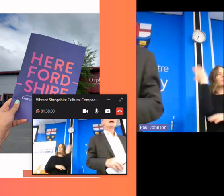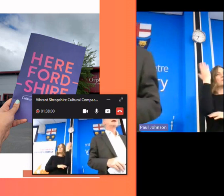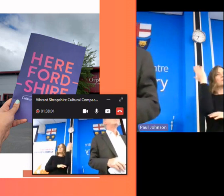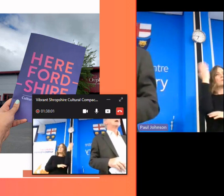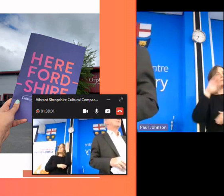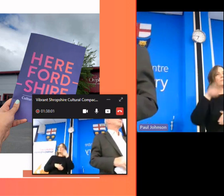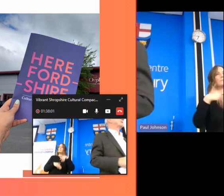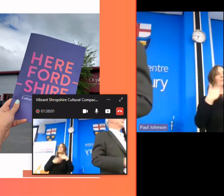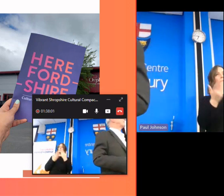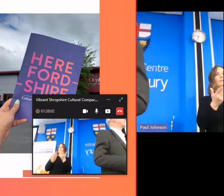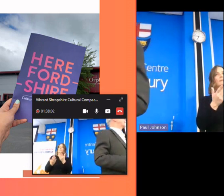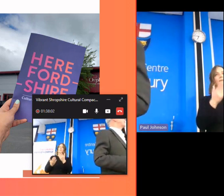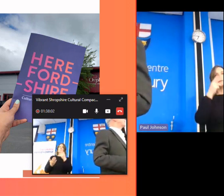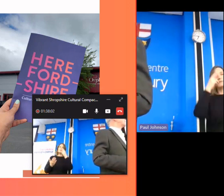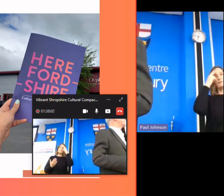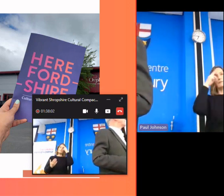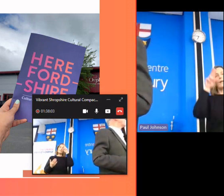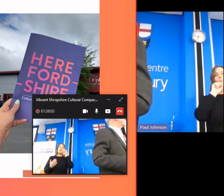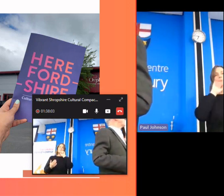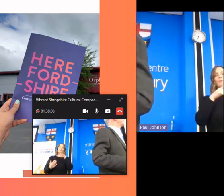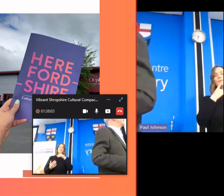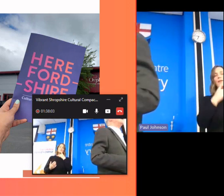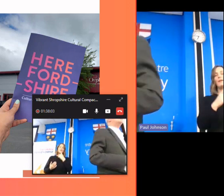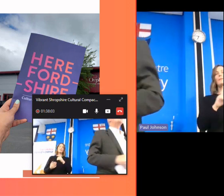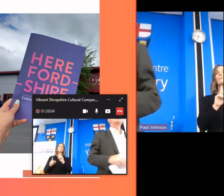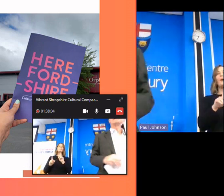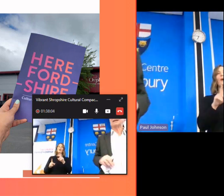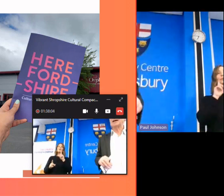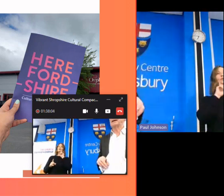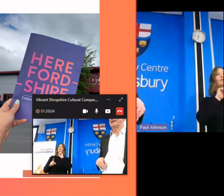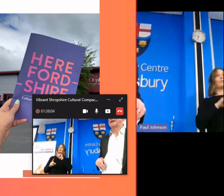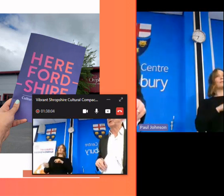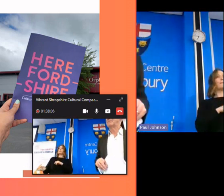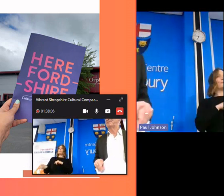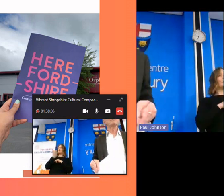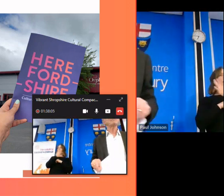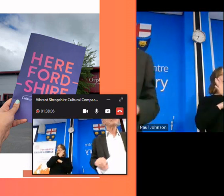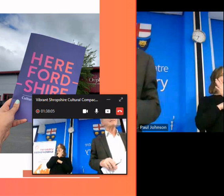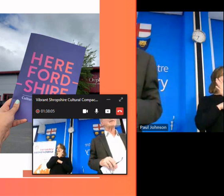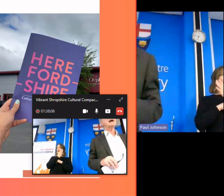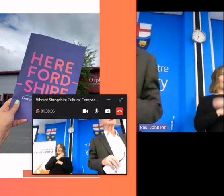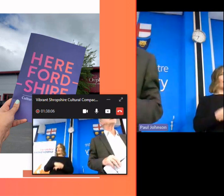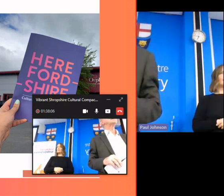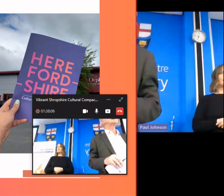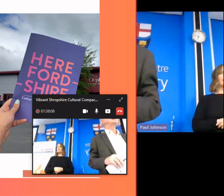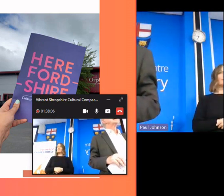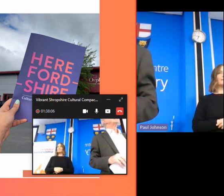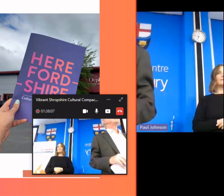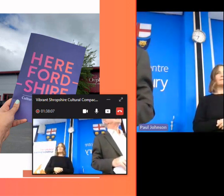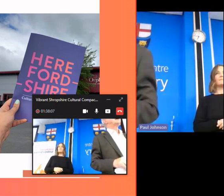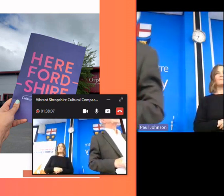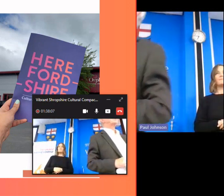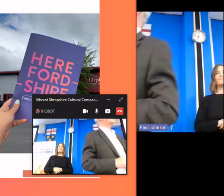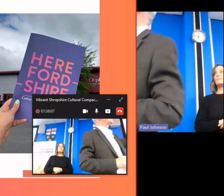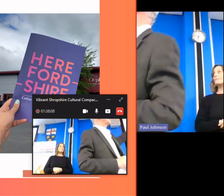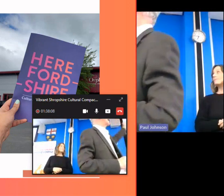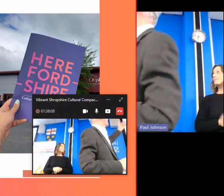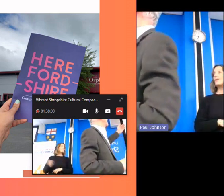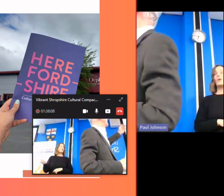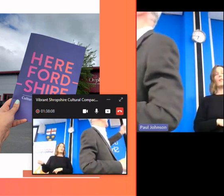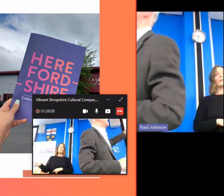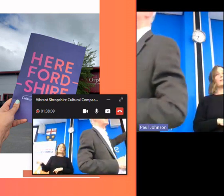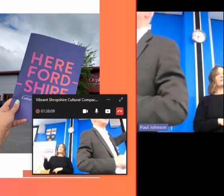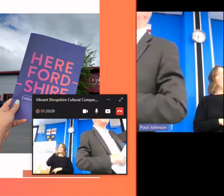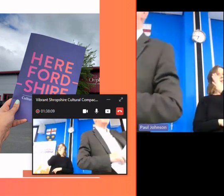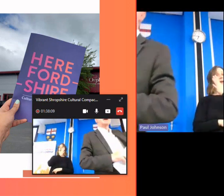um i won't say particularly who it was at this point but she put a slide up um and uh she and on the